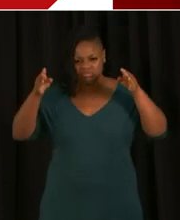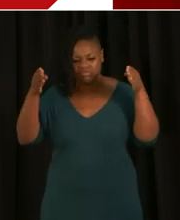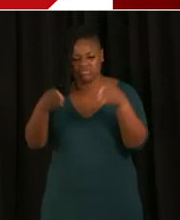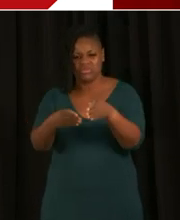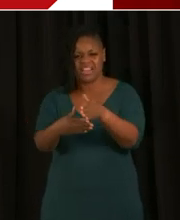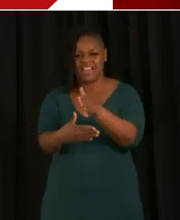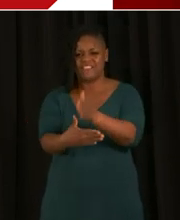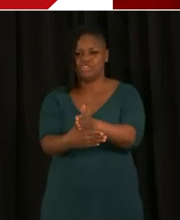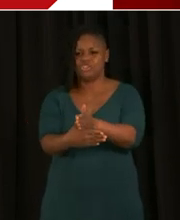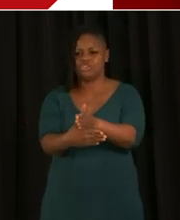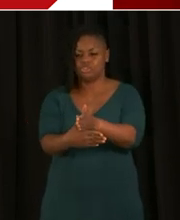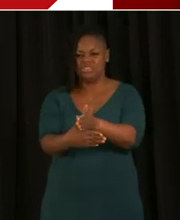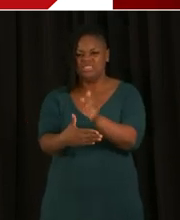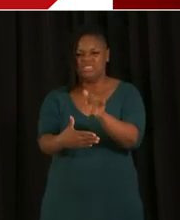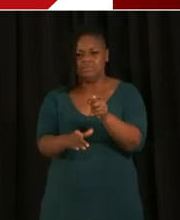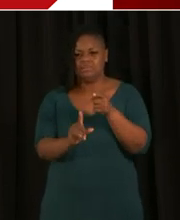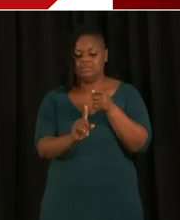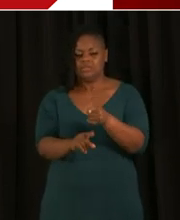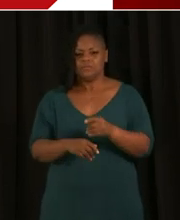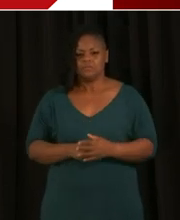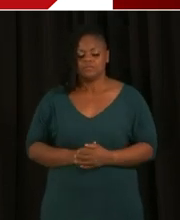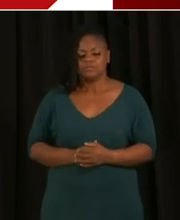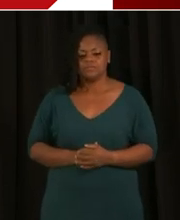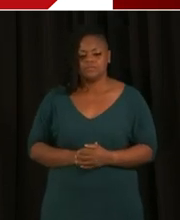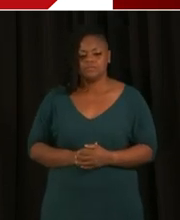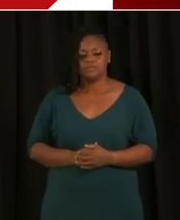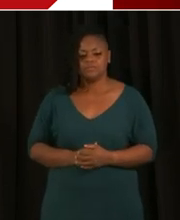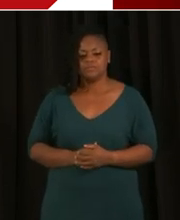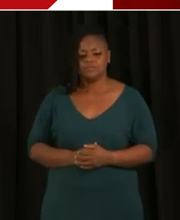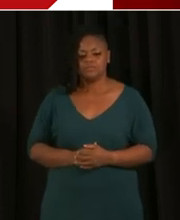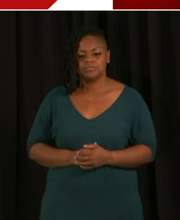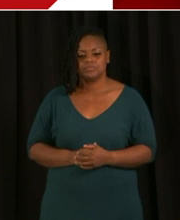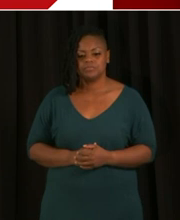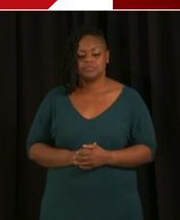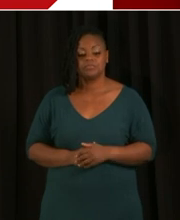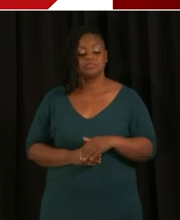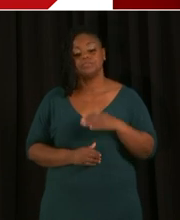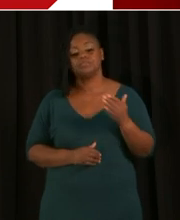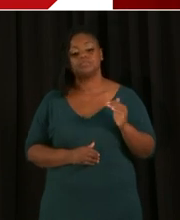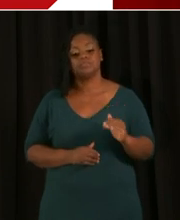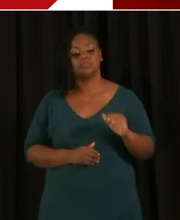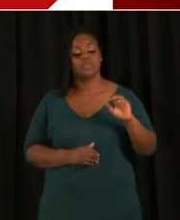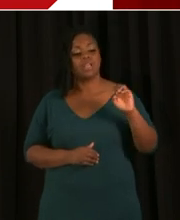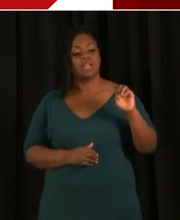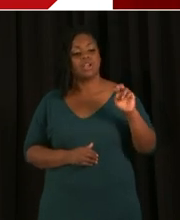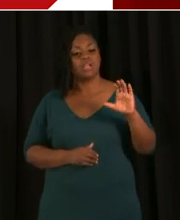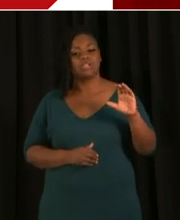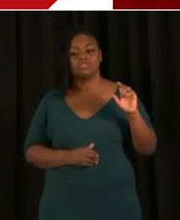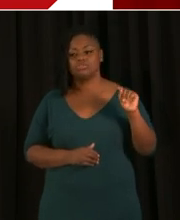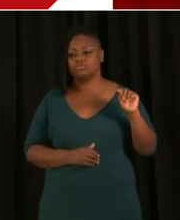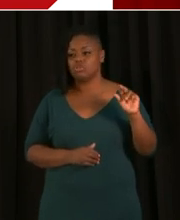Thank you, Clint. Thank We're going to go next to Eric Traeger for the next question. Eric, your line is unmuted.